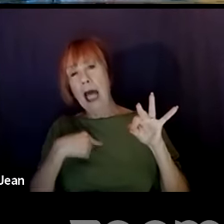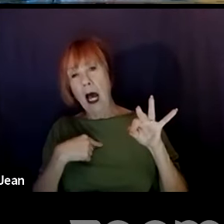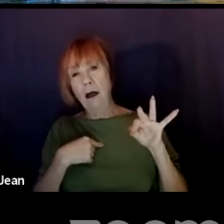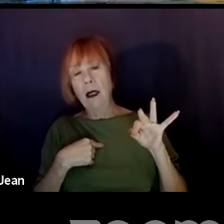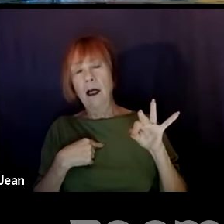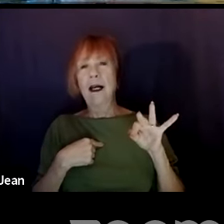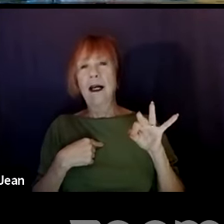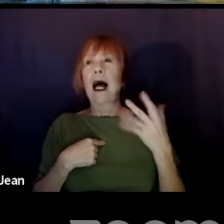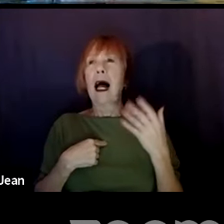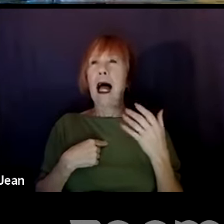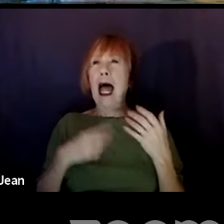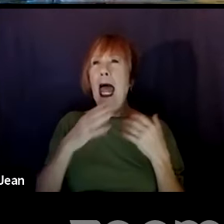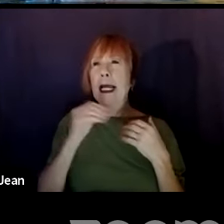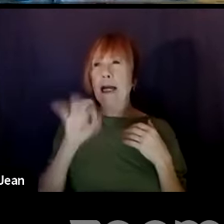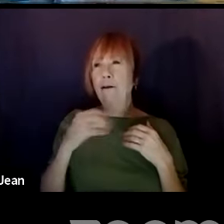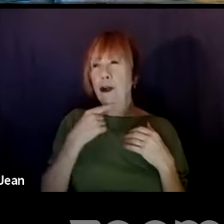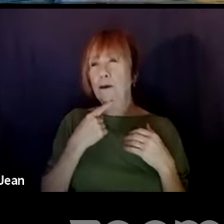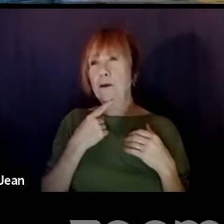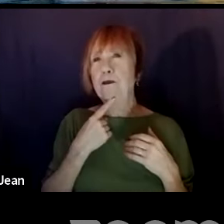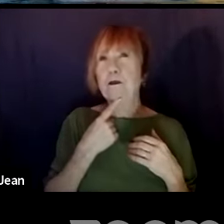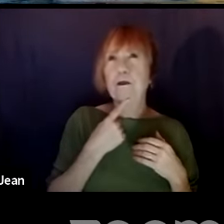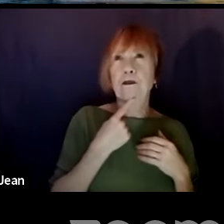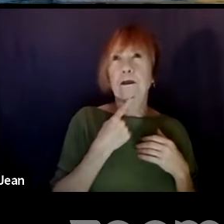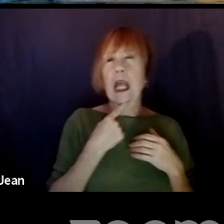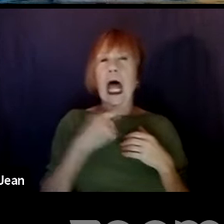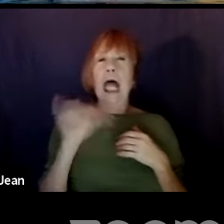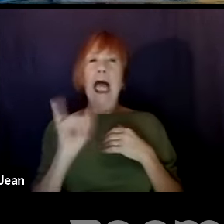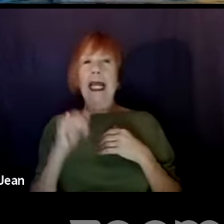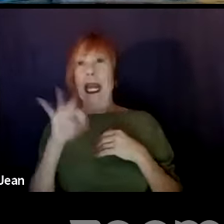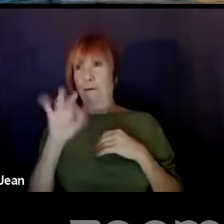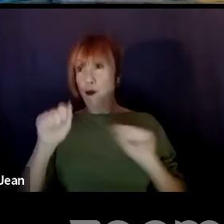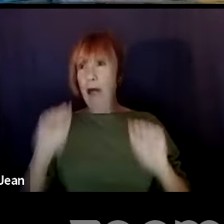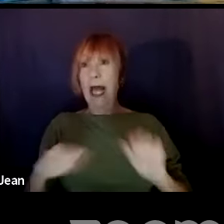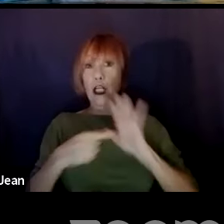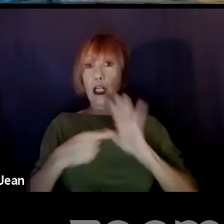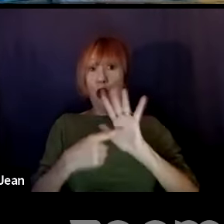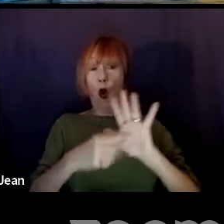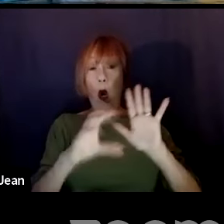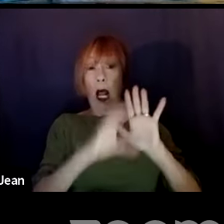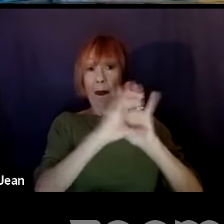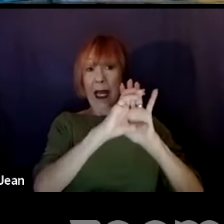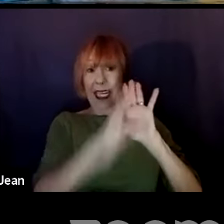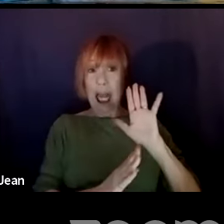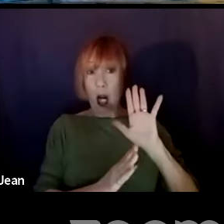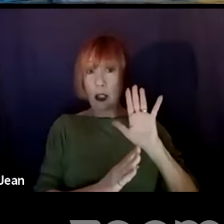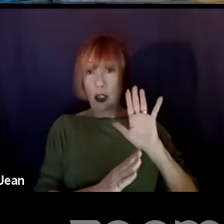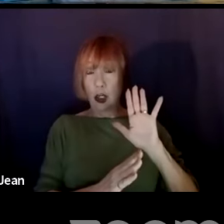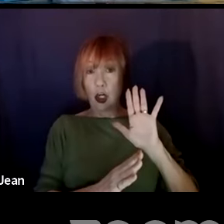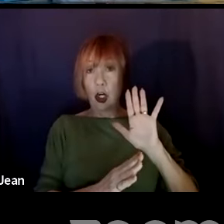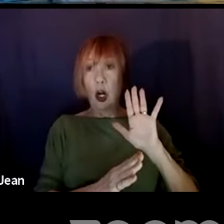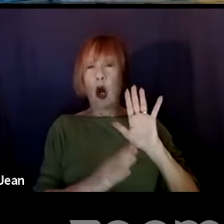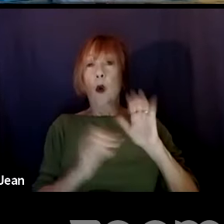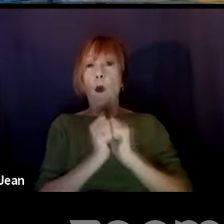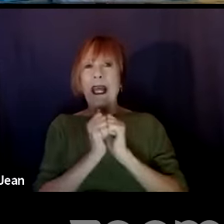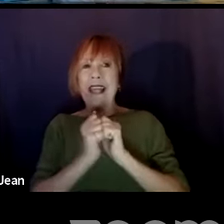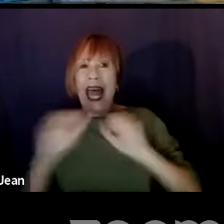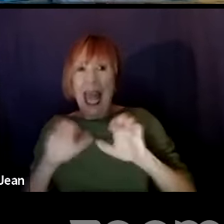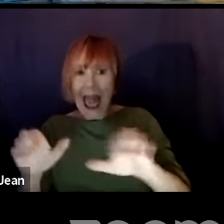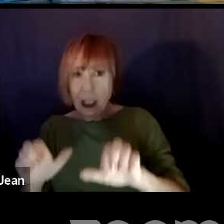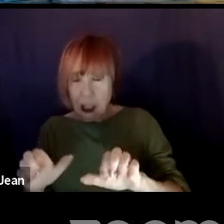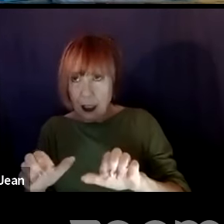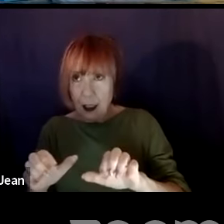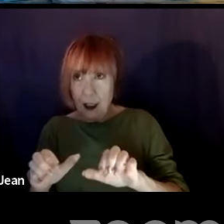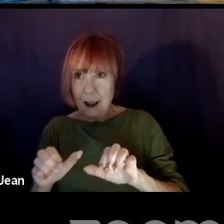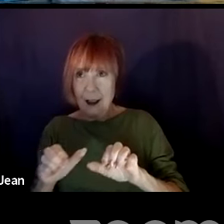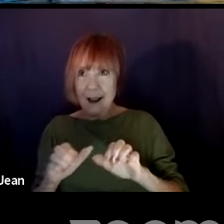a non-action way, just show us how she's, you know, an asshole. Oh,